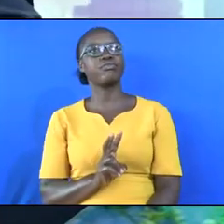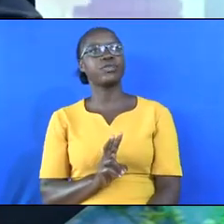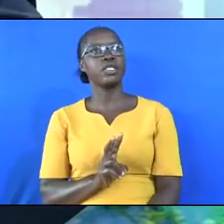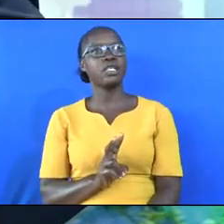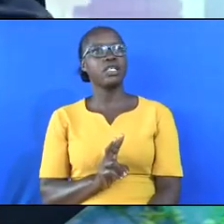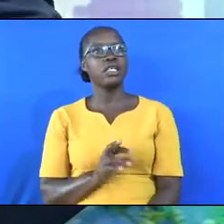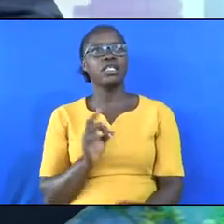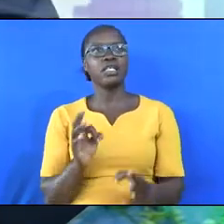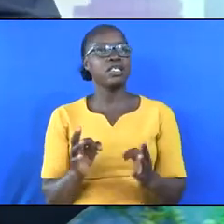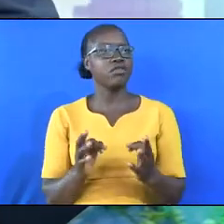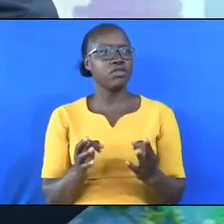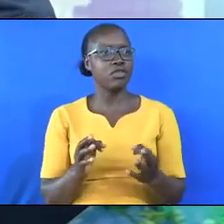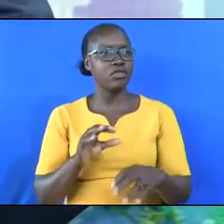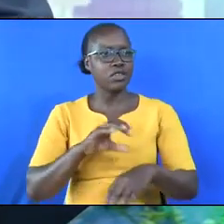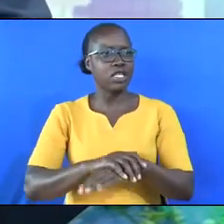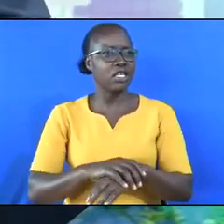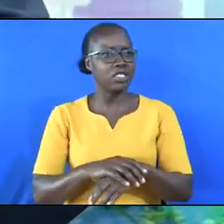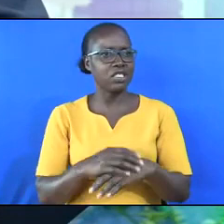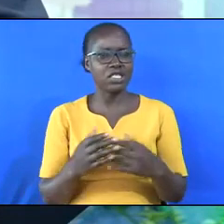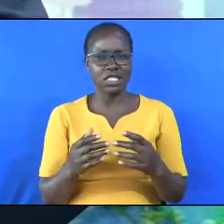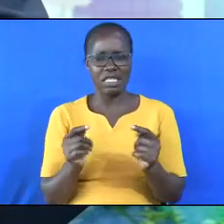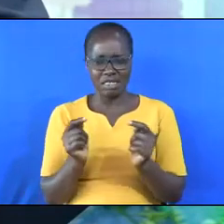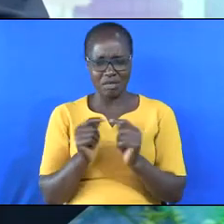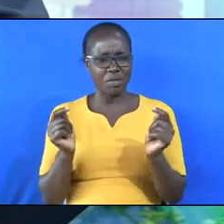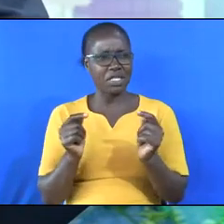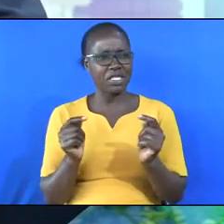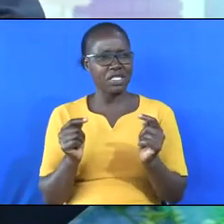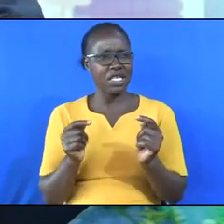get cut, you will see the body healing itself.